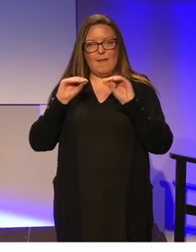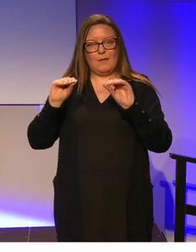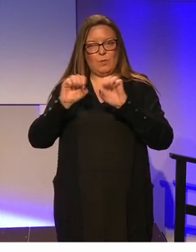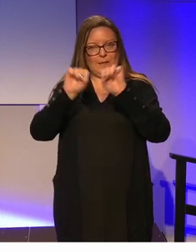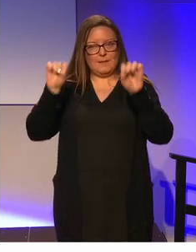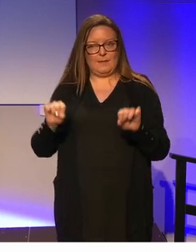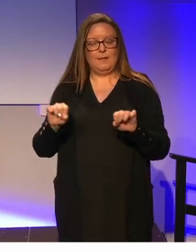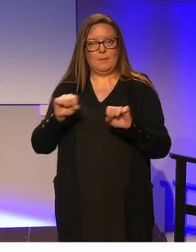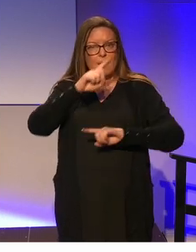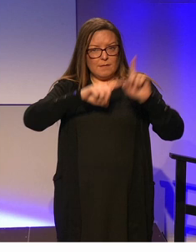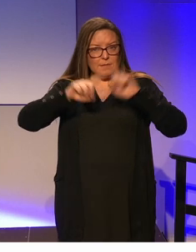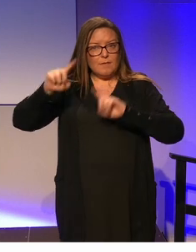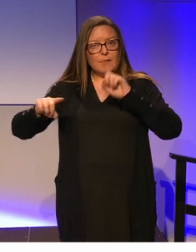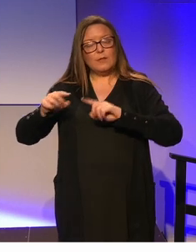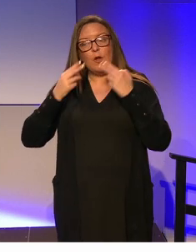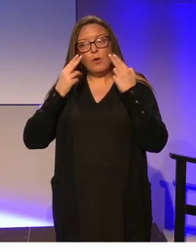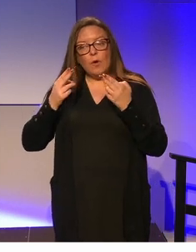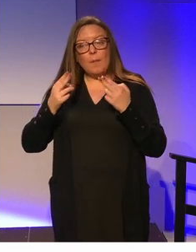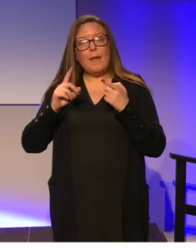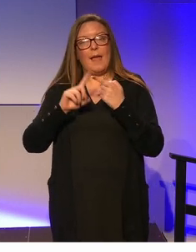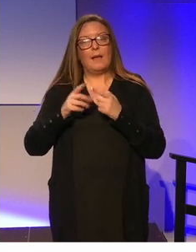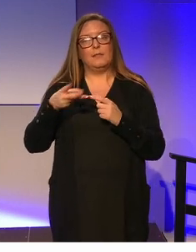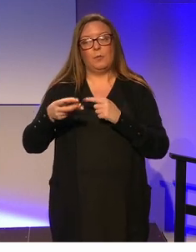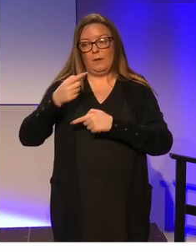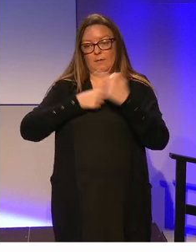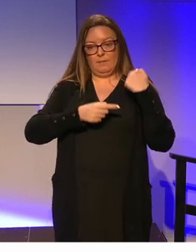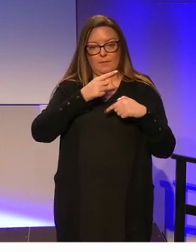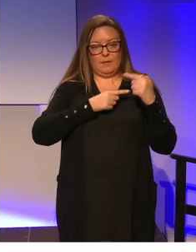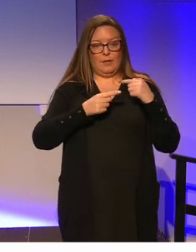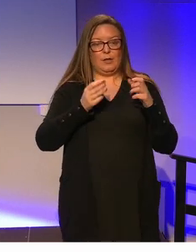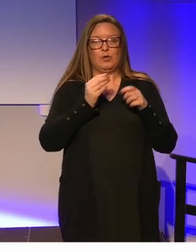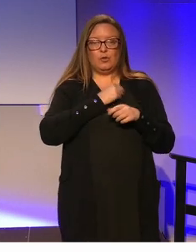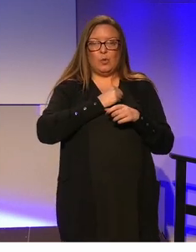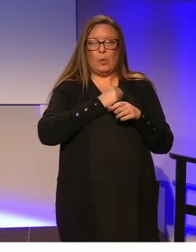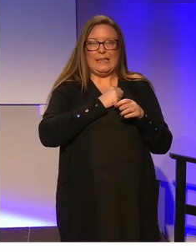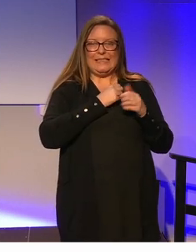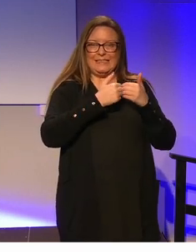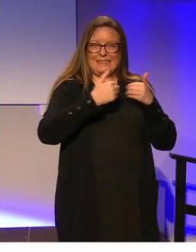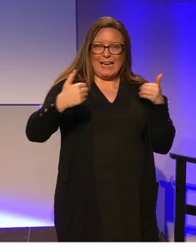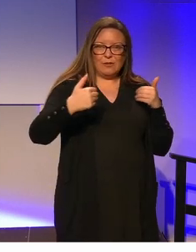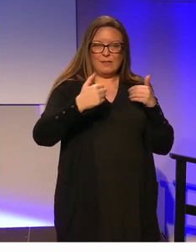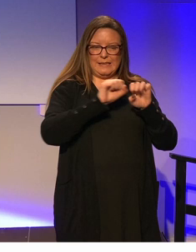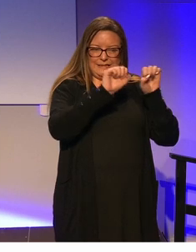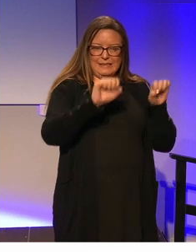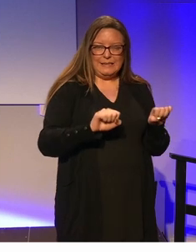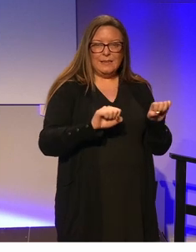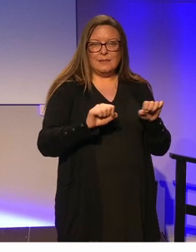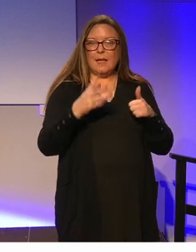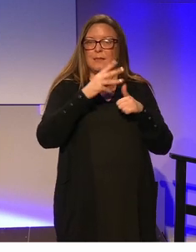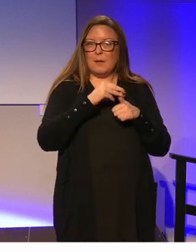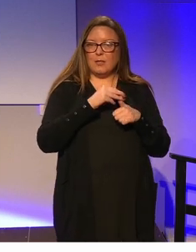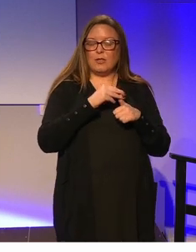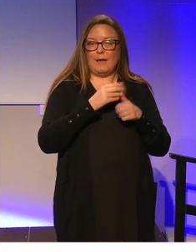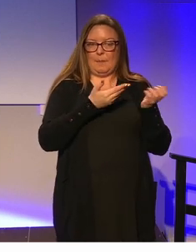is the norm. We are inadvertently reverting to a segregated system in terms of the specialised